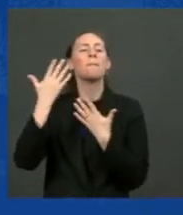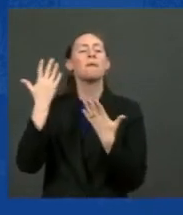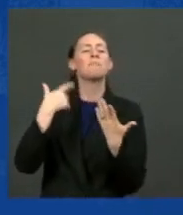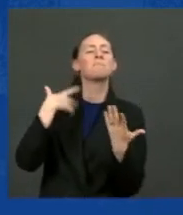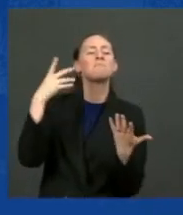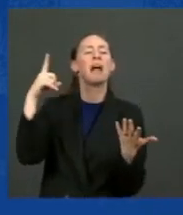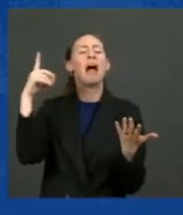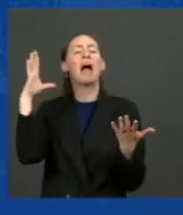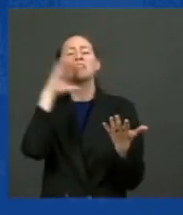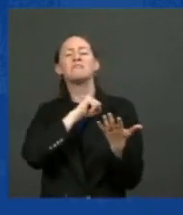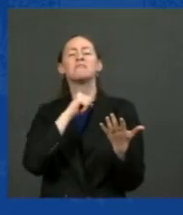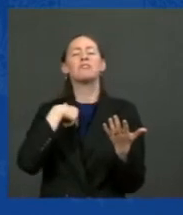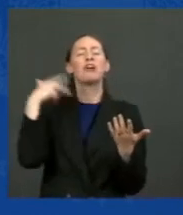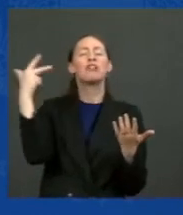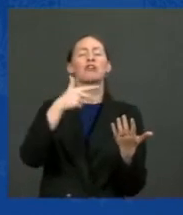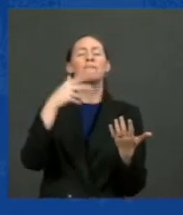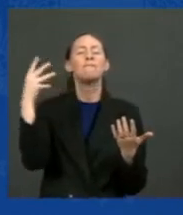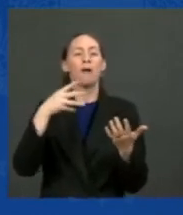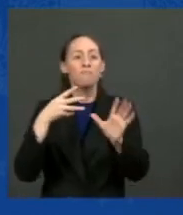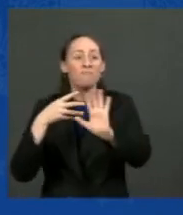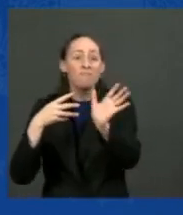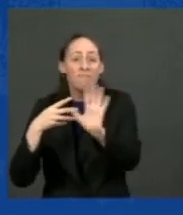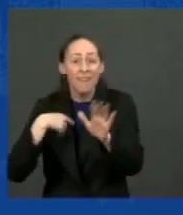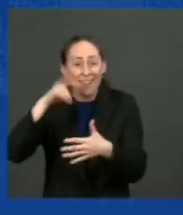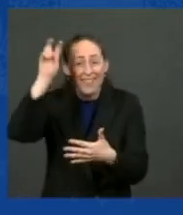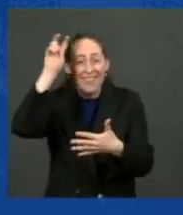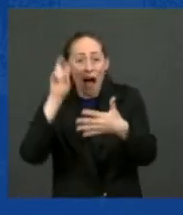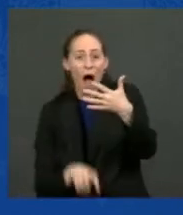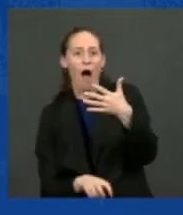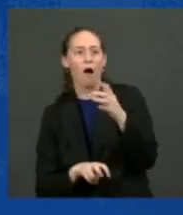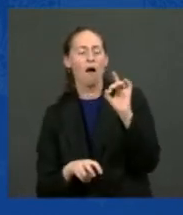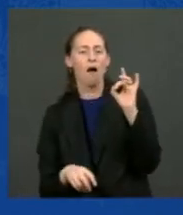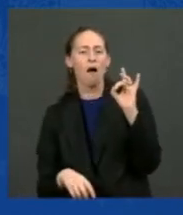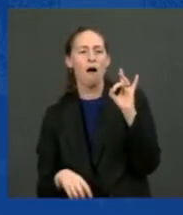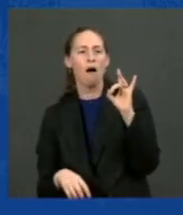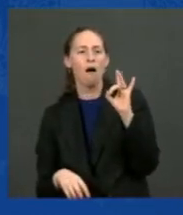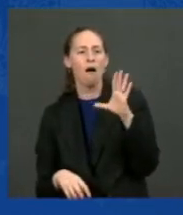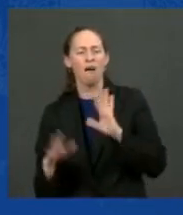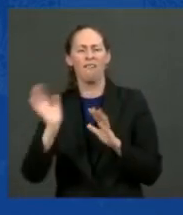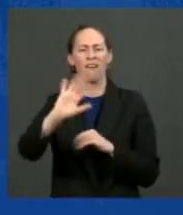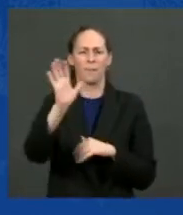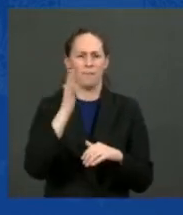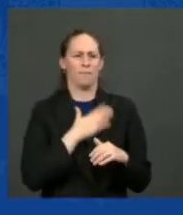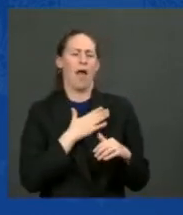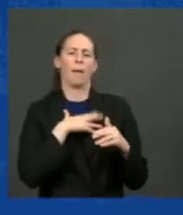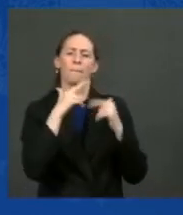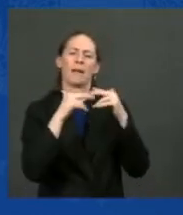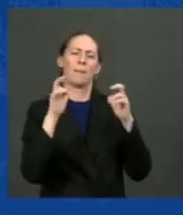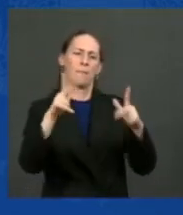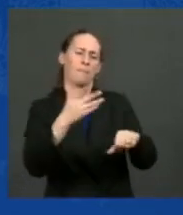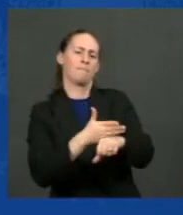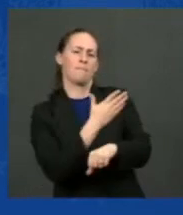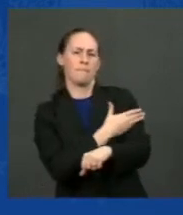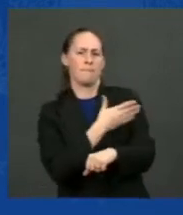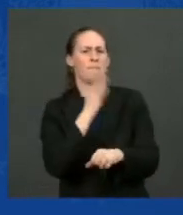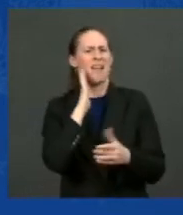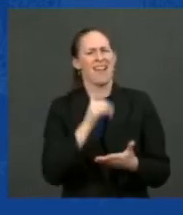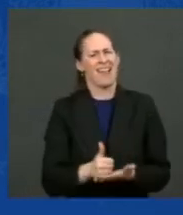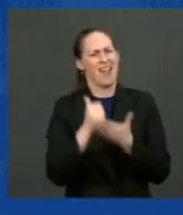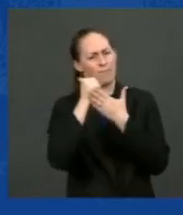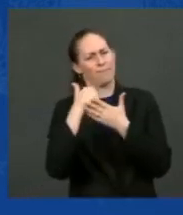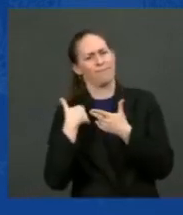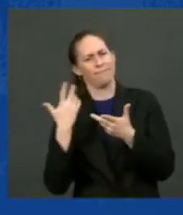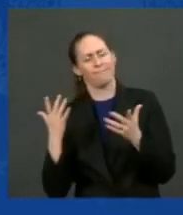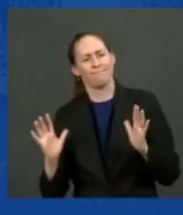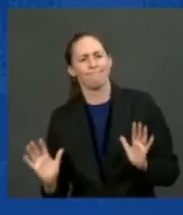It's ridiculous. My Build Back Better plan gets us back on track. We'll make four